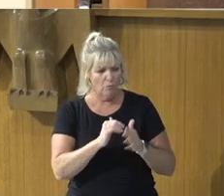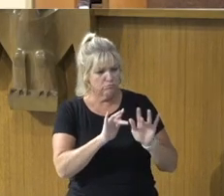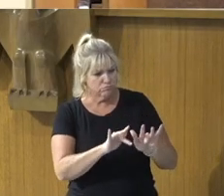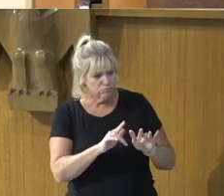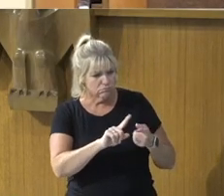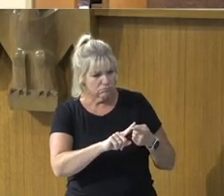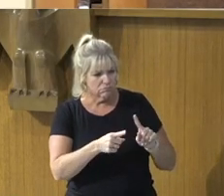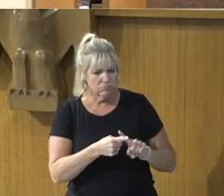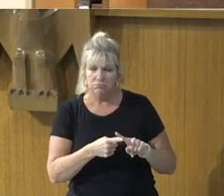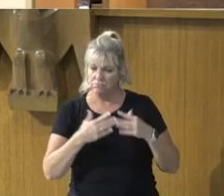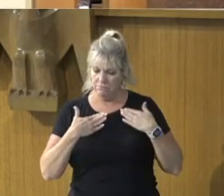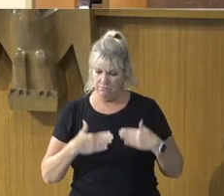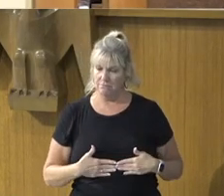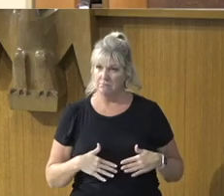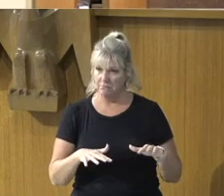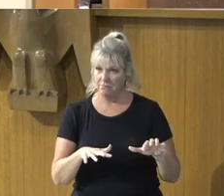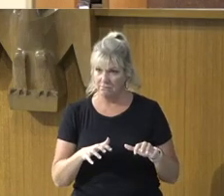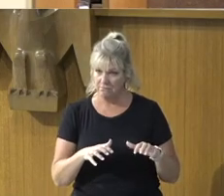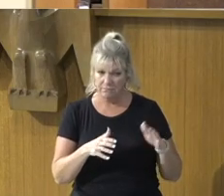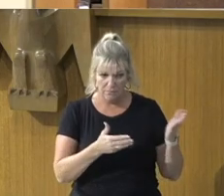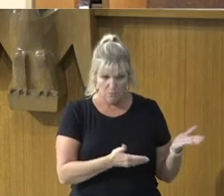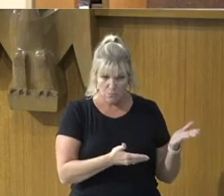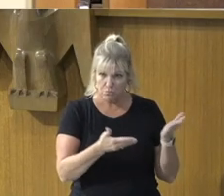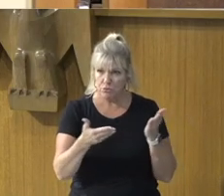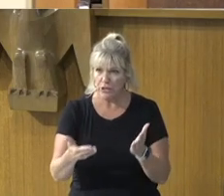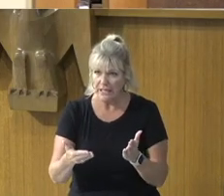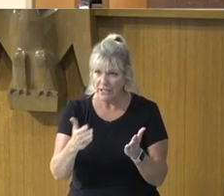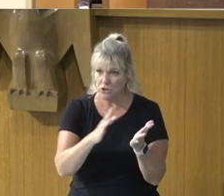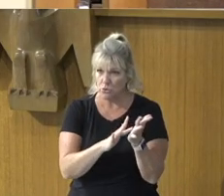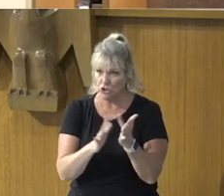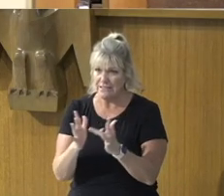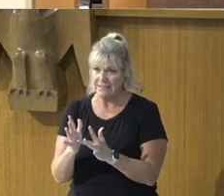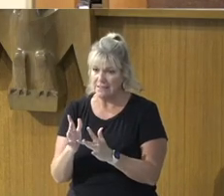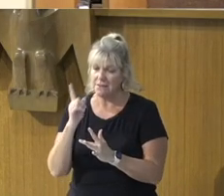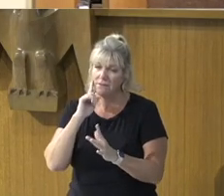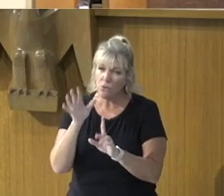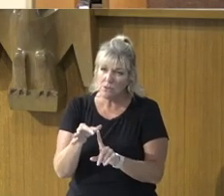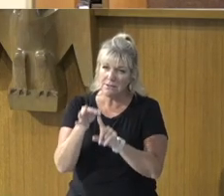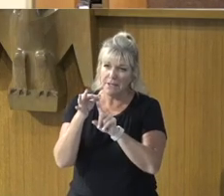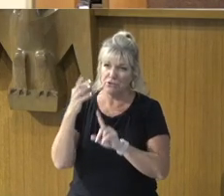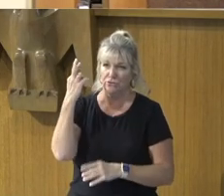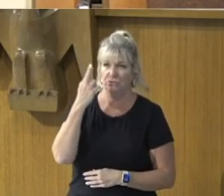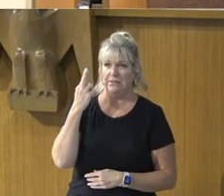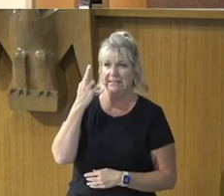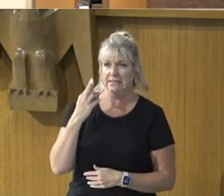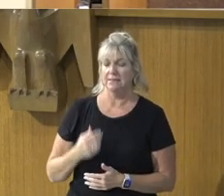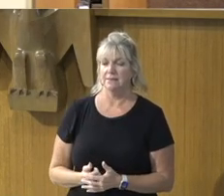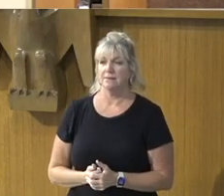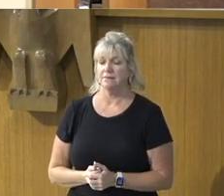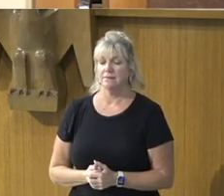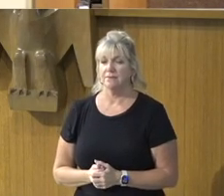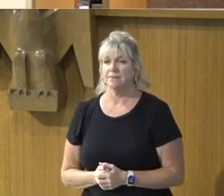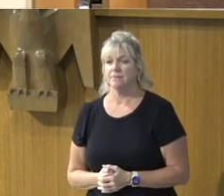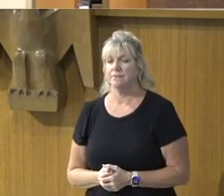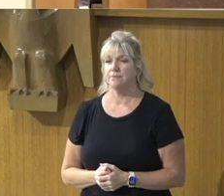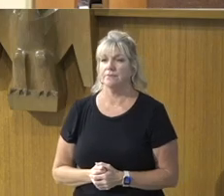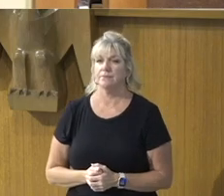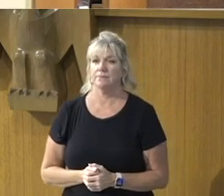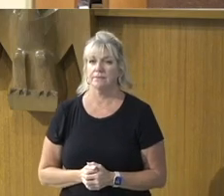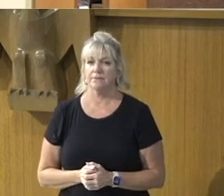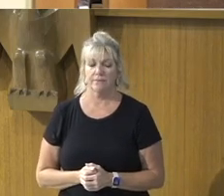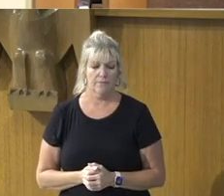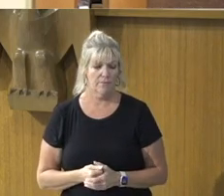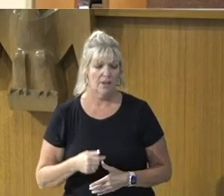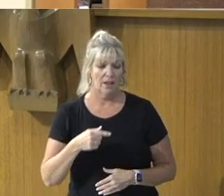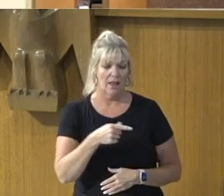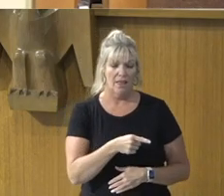Brought to Jesus, For a special, Special reason, Now, The paralytic,